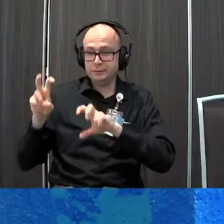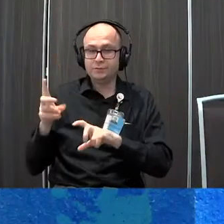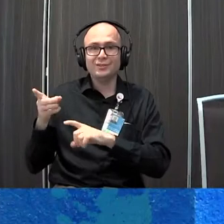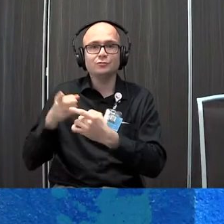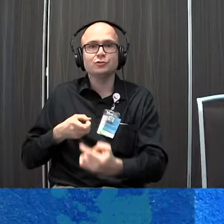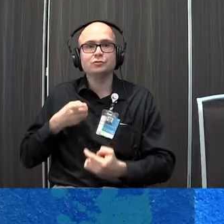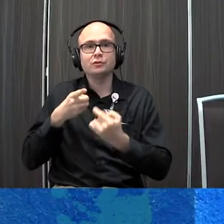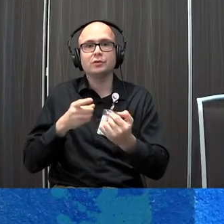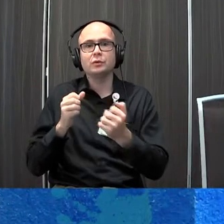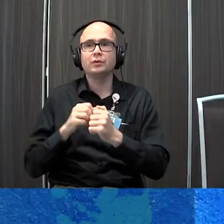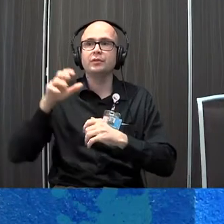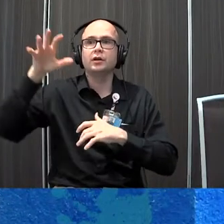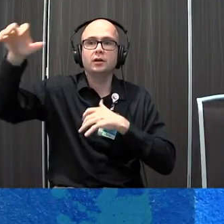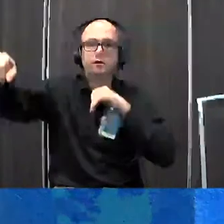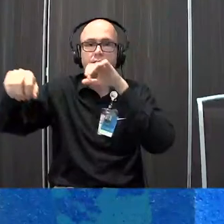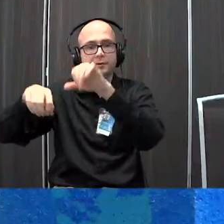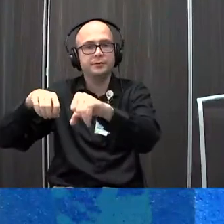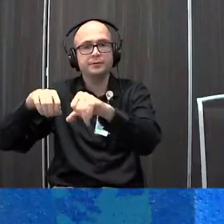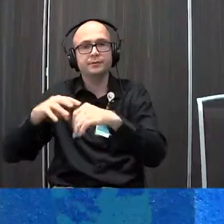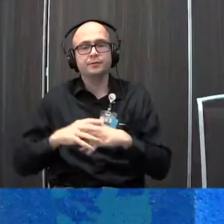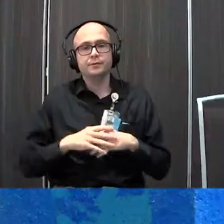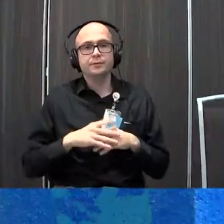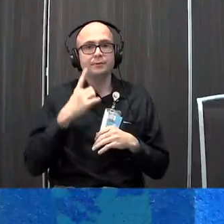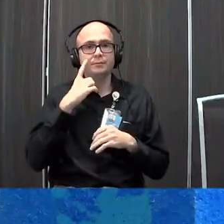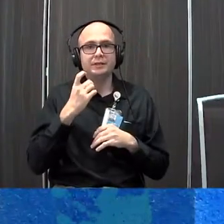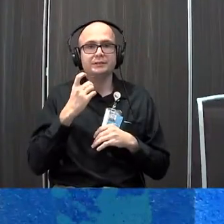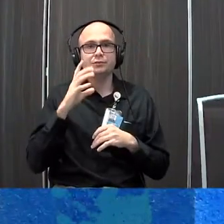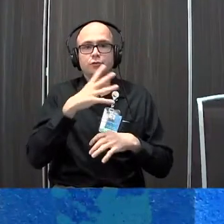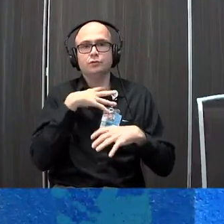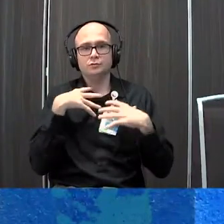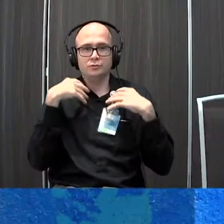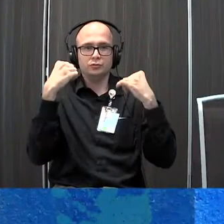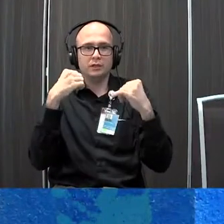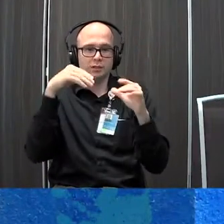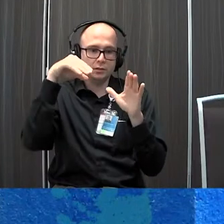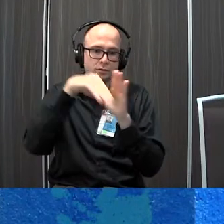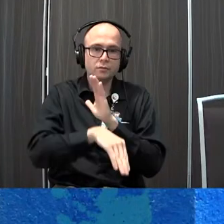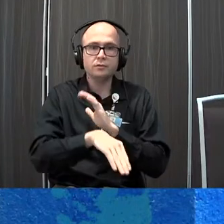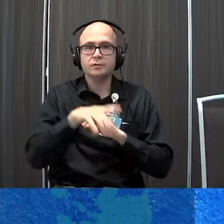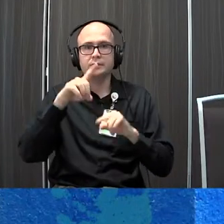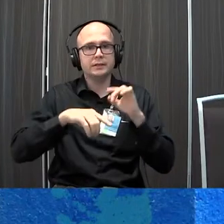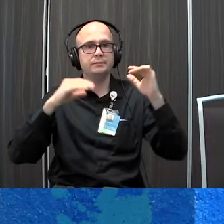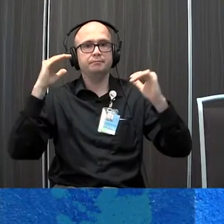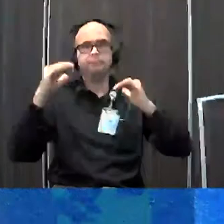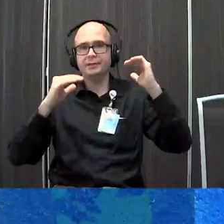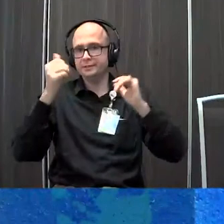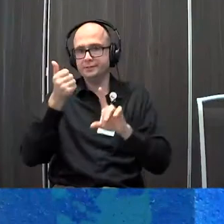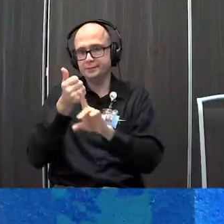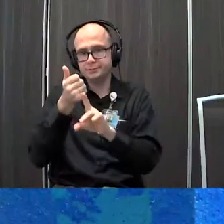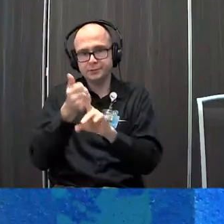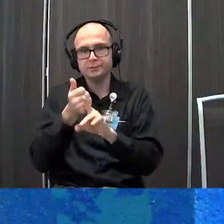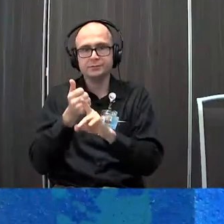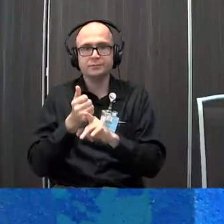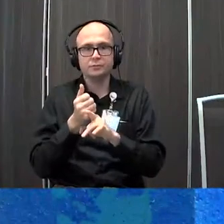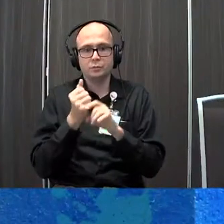struggling just with the reach of upper extremity because their strength is decreased or just they cannot balance themselves appropriately in a